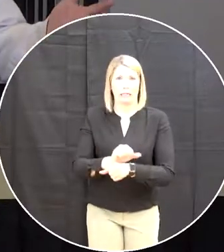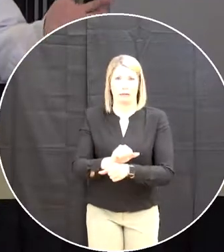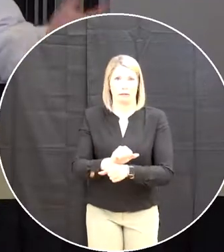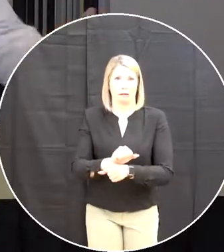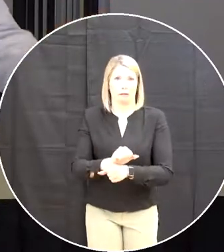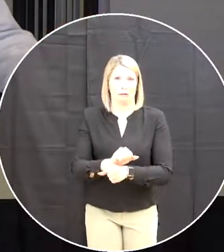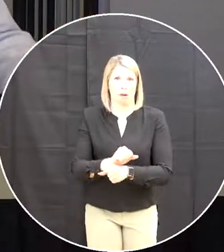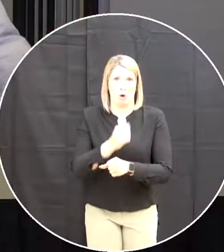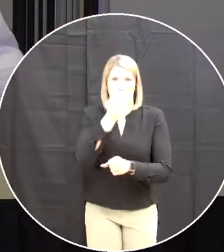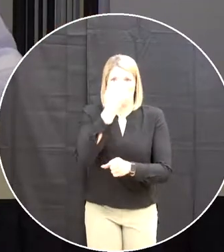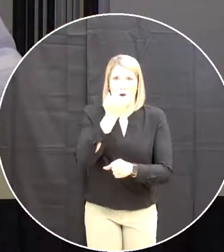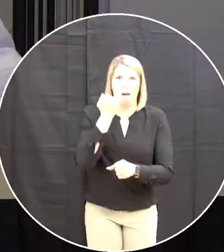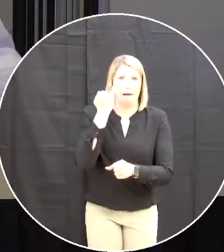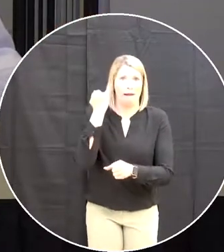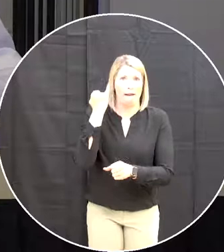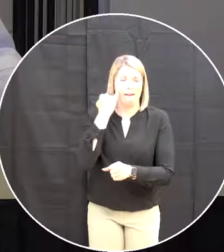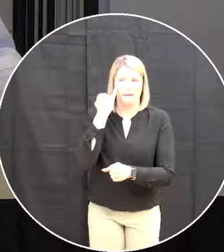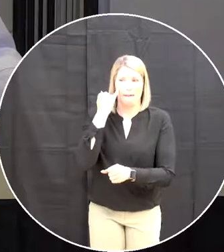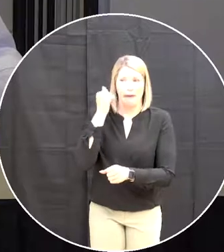to be at a job